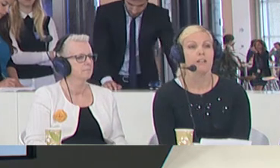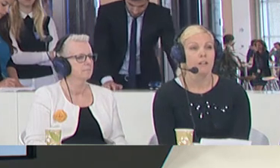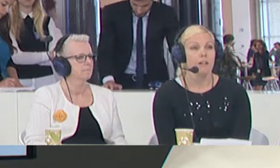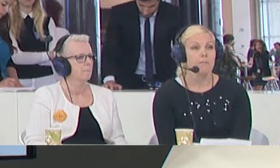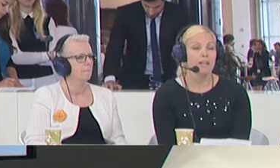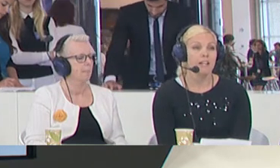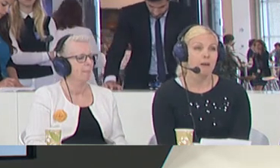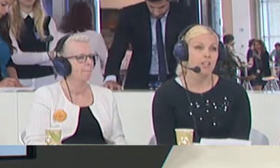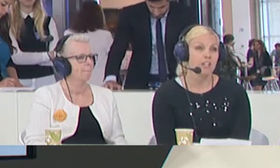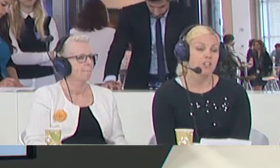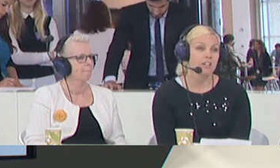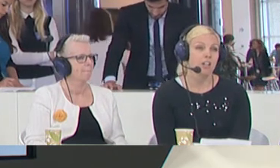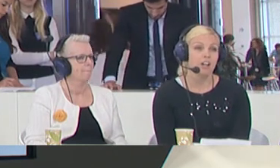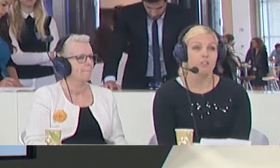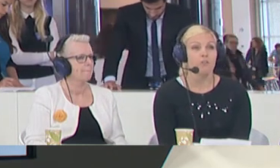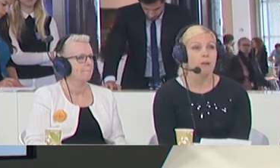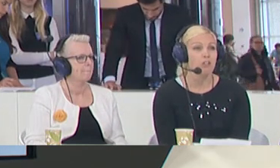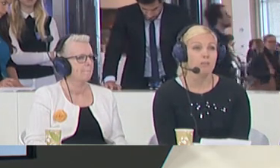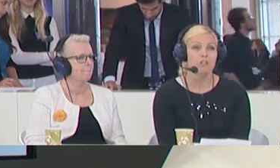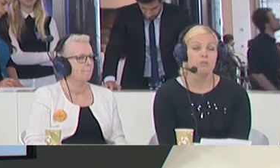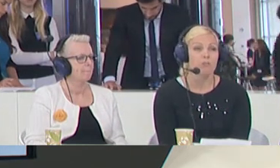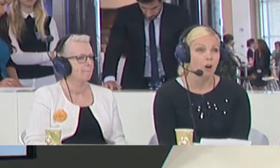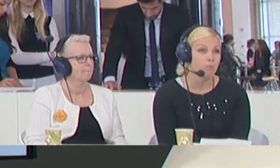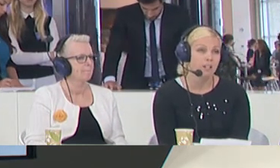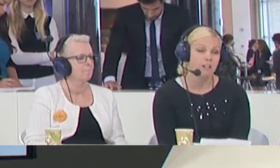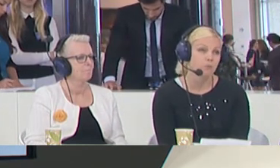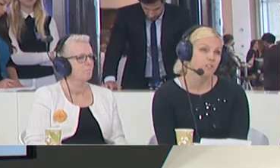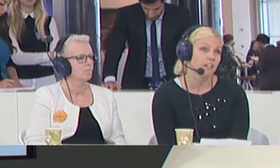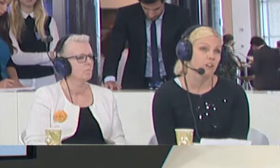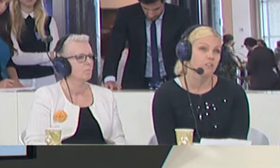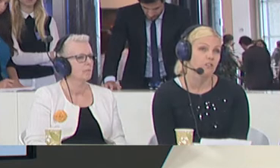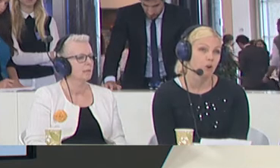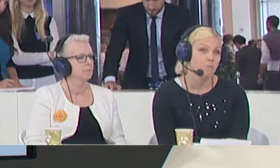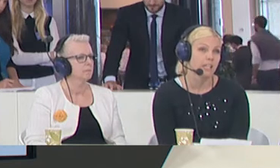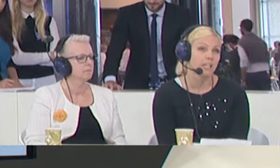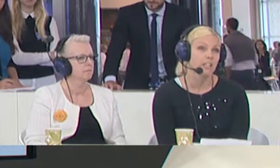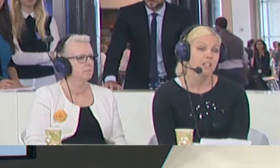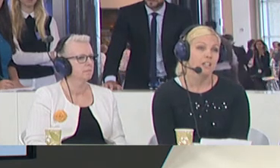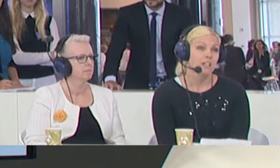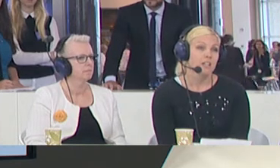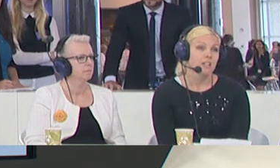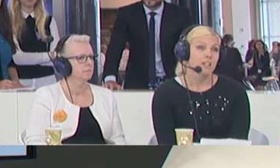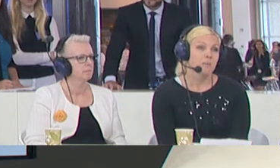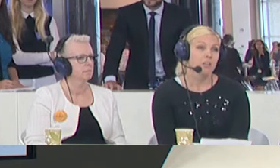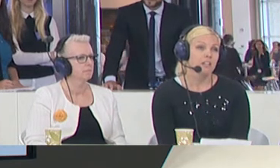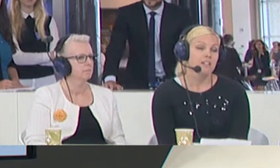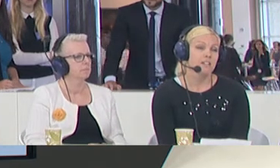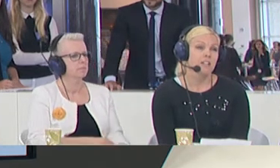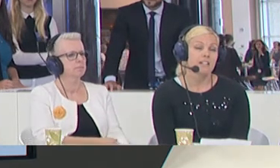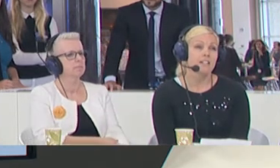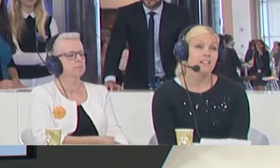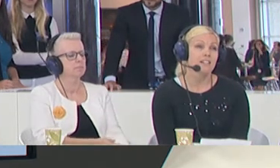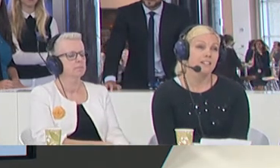making applications in our country for Belgium is too low because we've taken on so many immigrants.